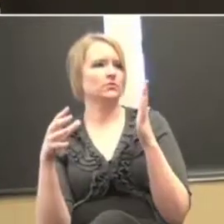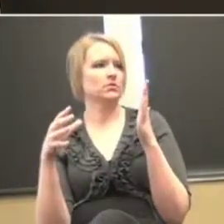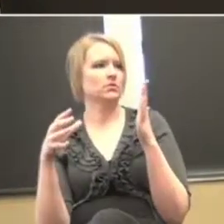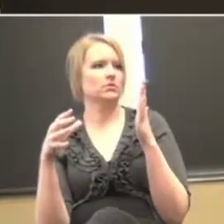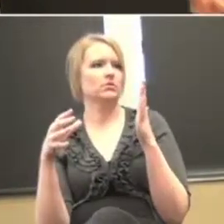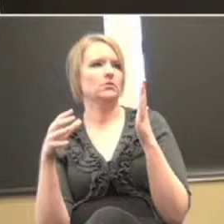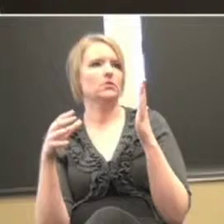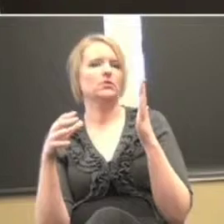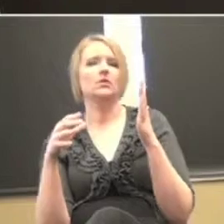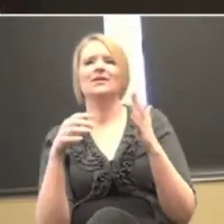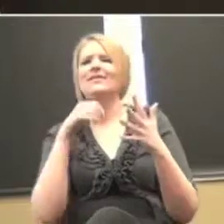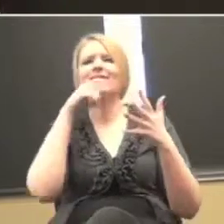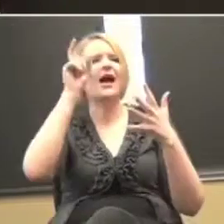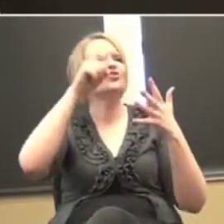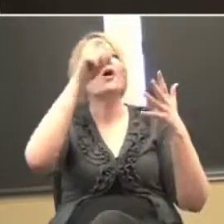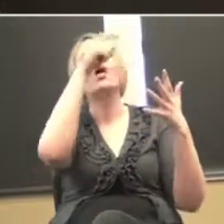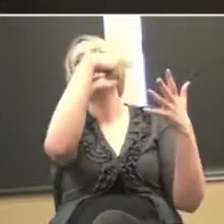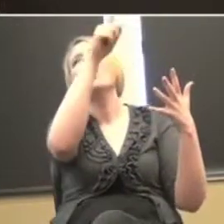And nothing else.